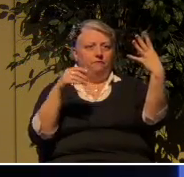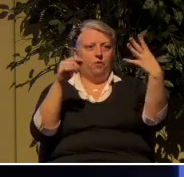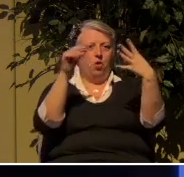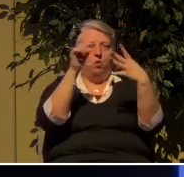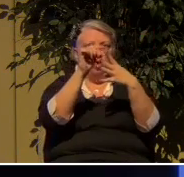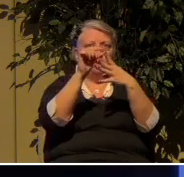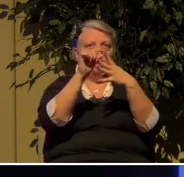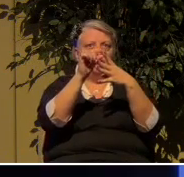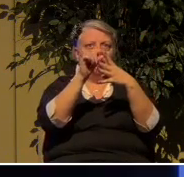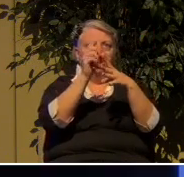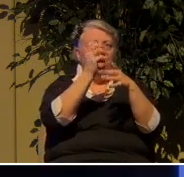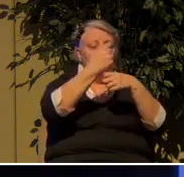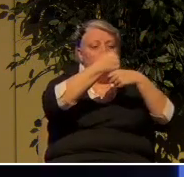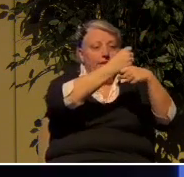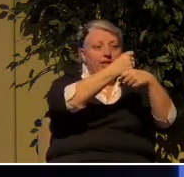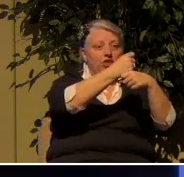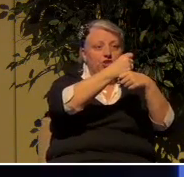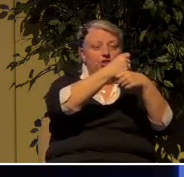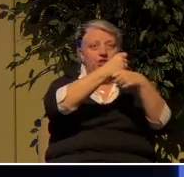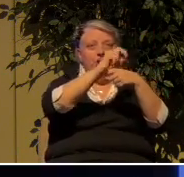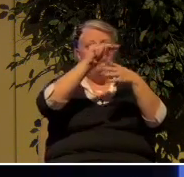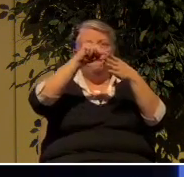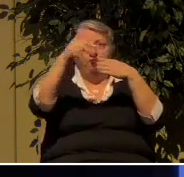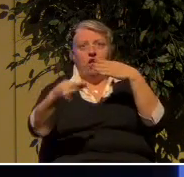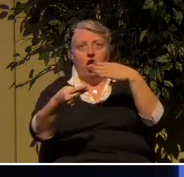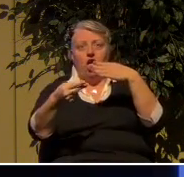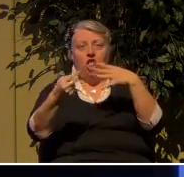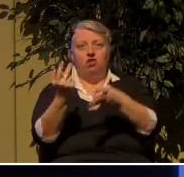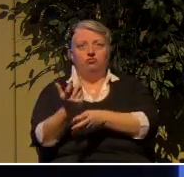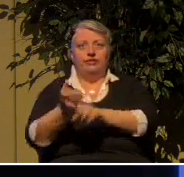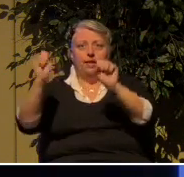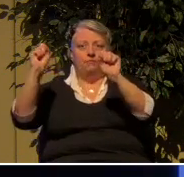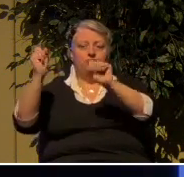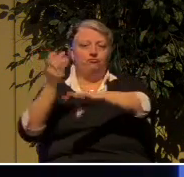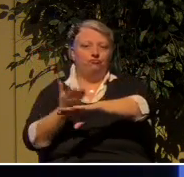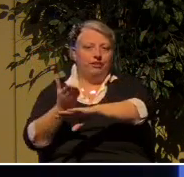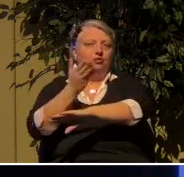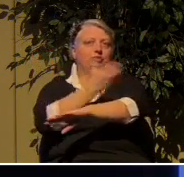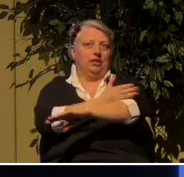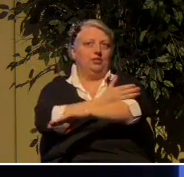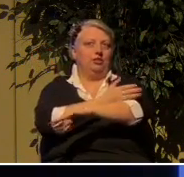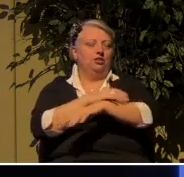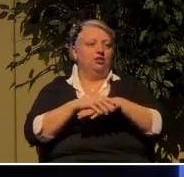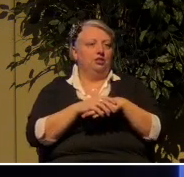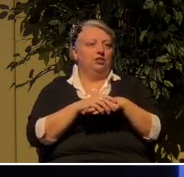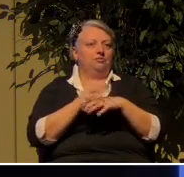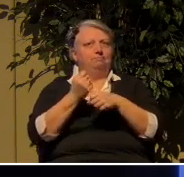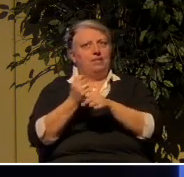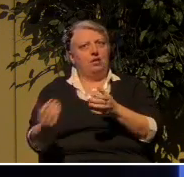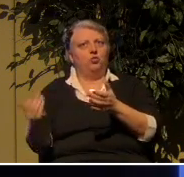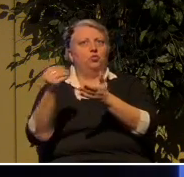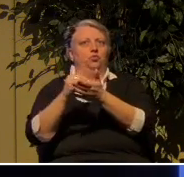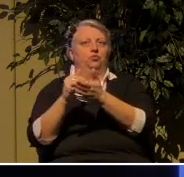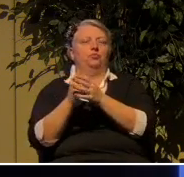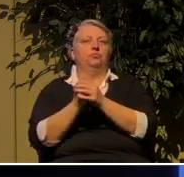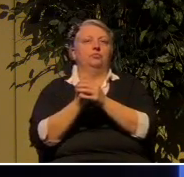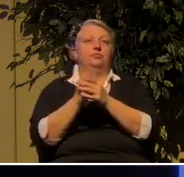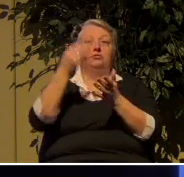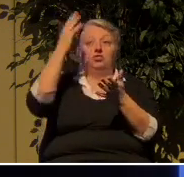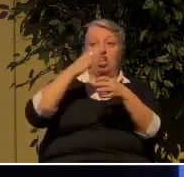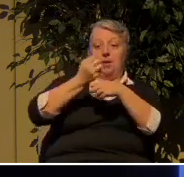creation, fall, redemption, and restoration. God made the world and he made it good.